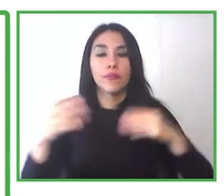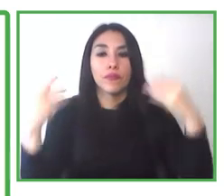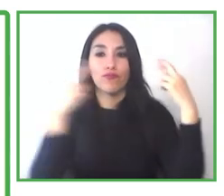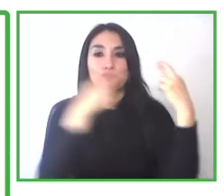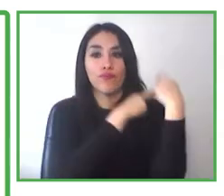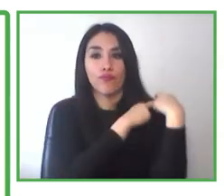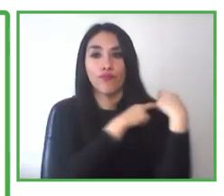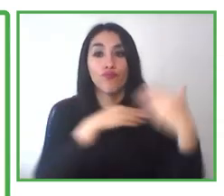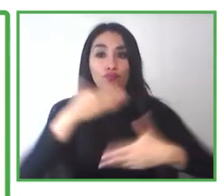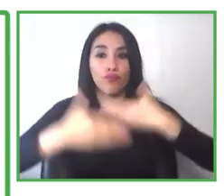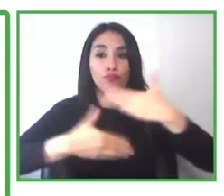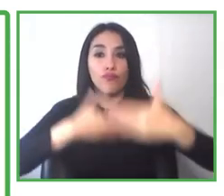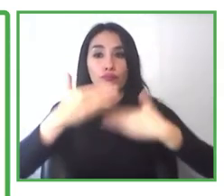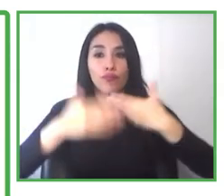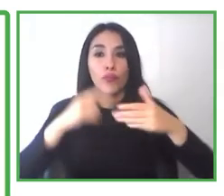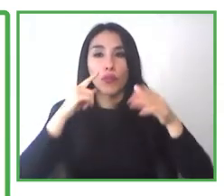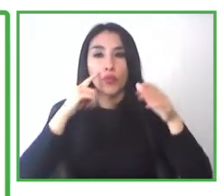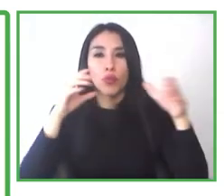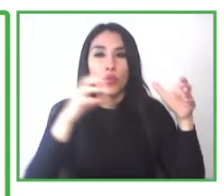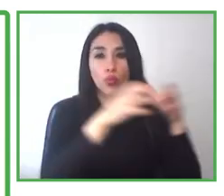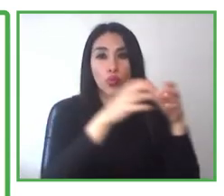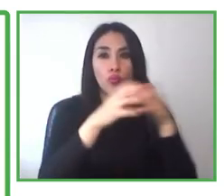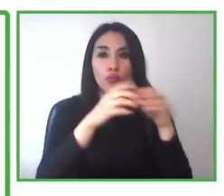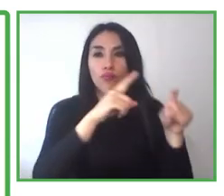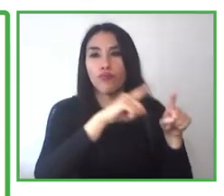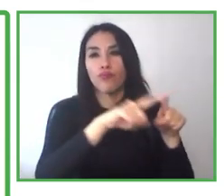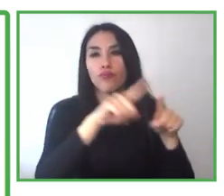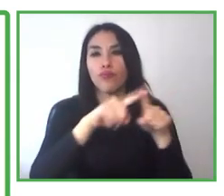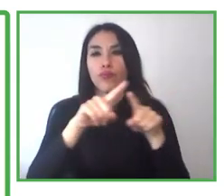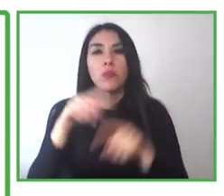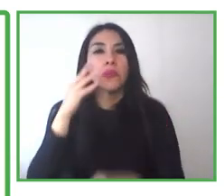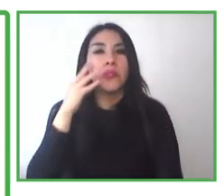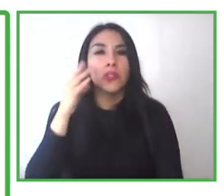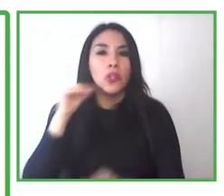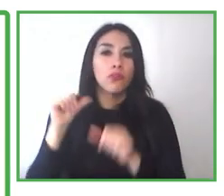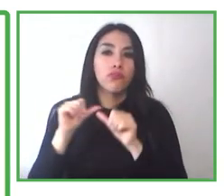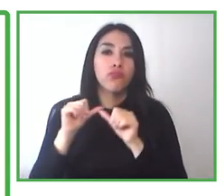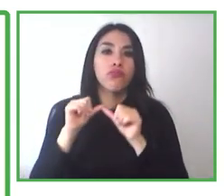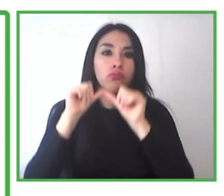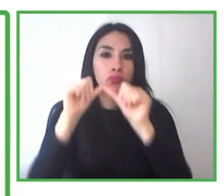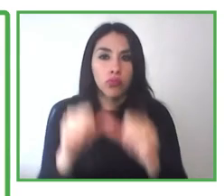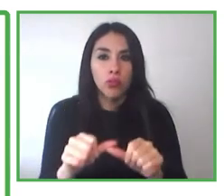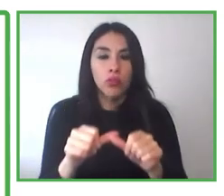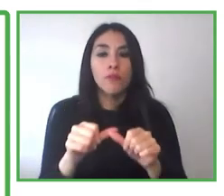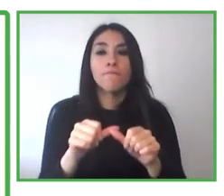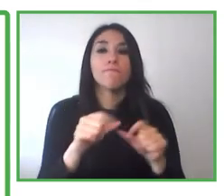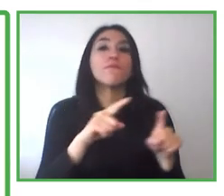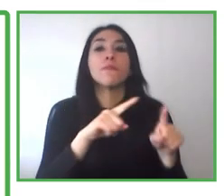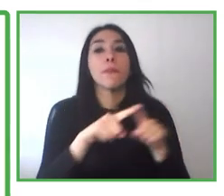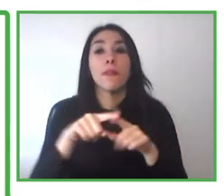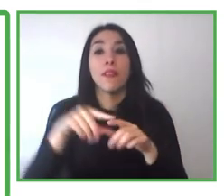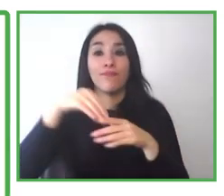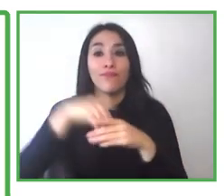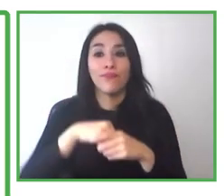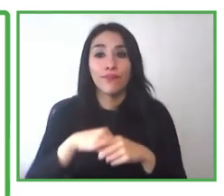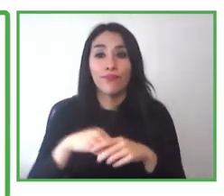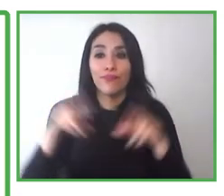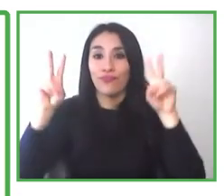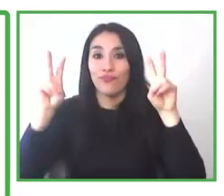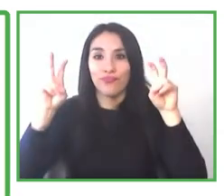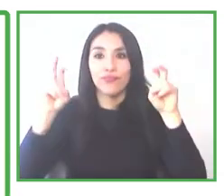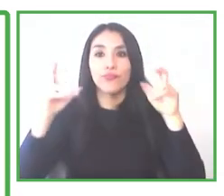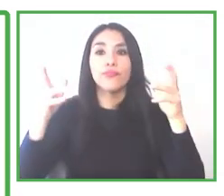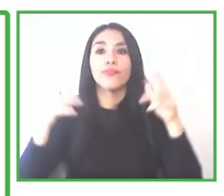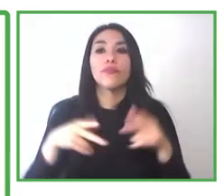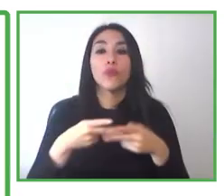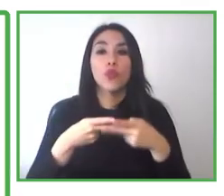diverse groups. She has a great experience with working with inclusion from the public and private sector.